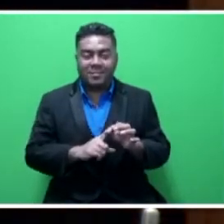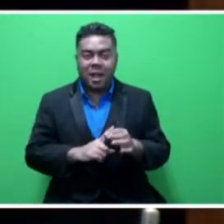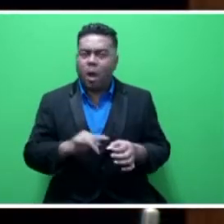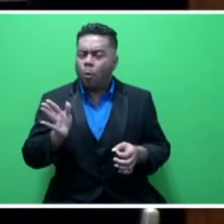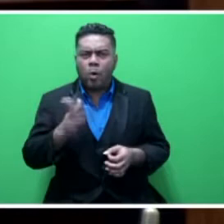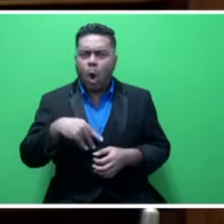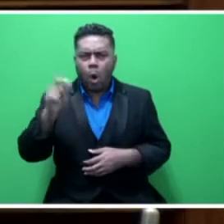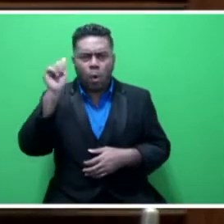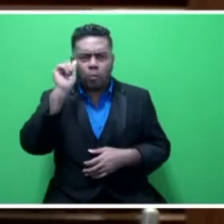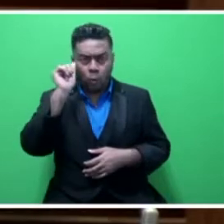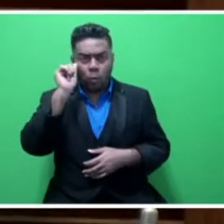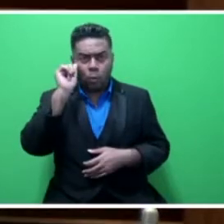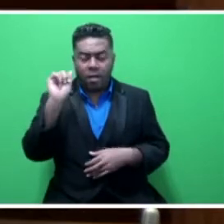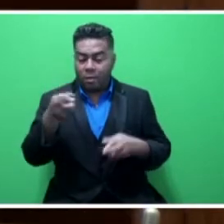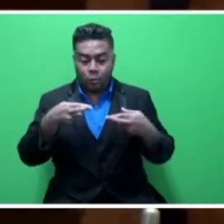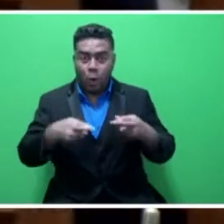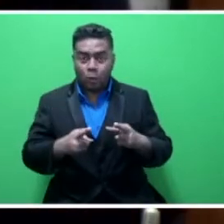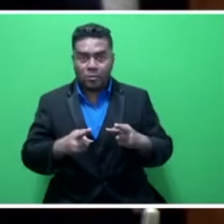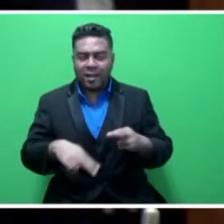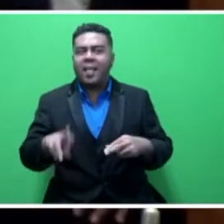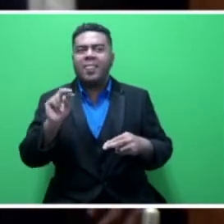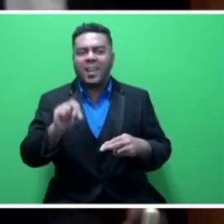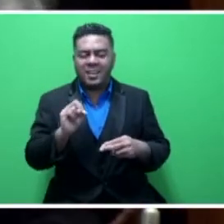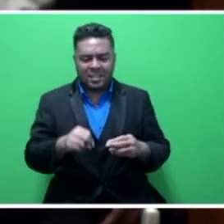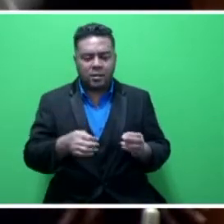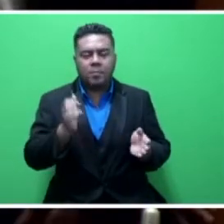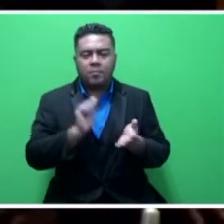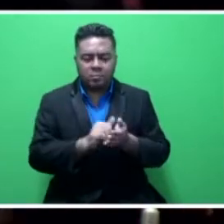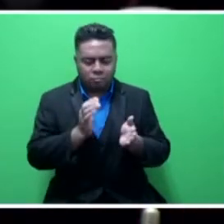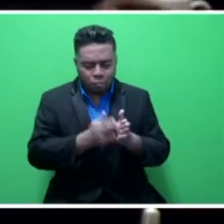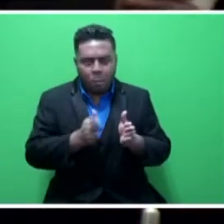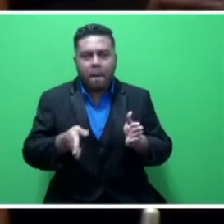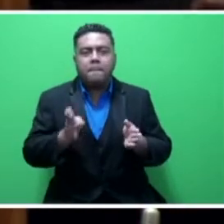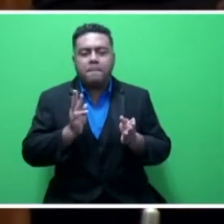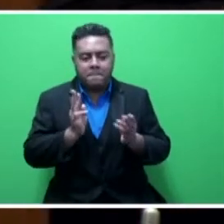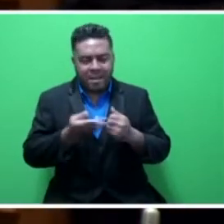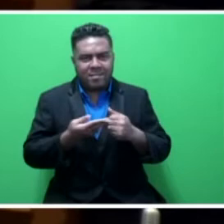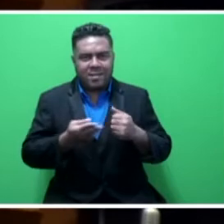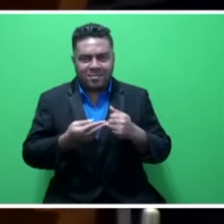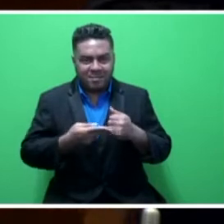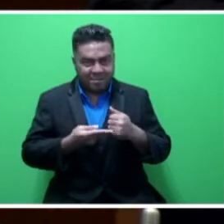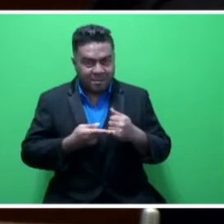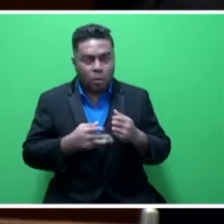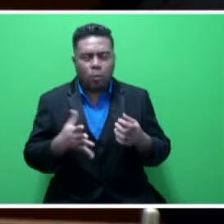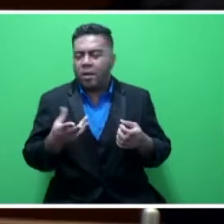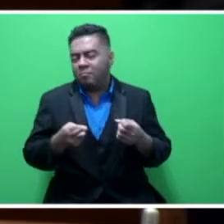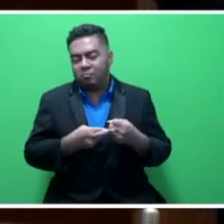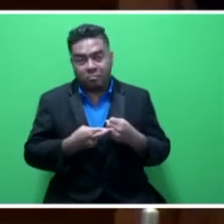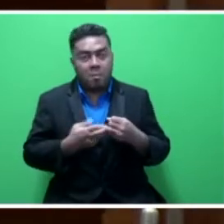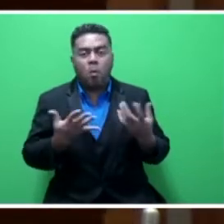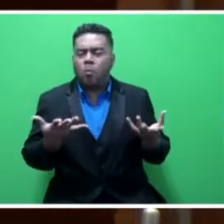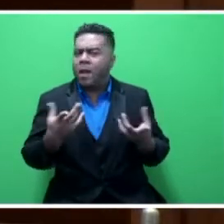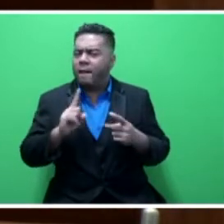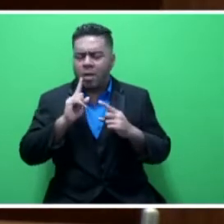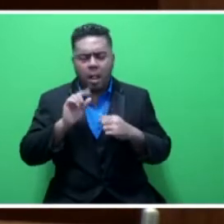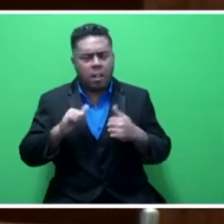know, roads need regular maintenance and upgrade. We've actually had a lot of legacy issues